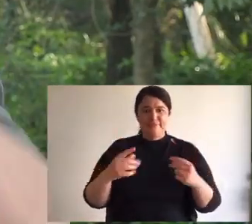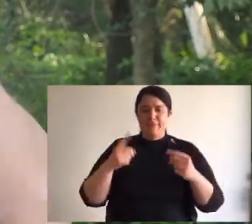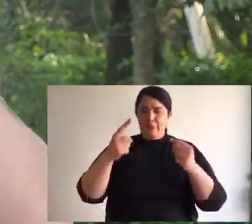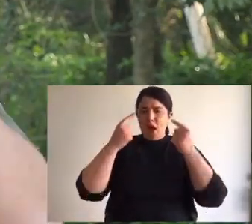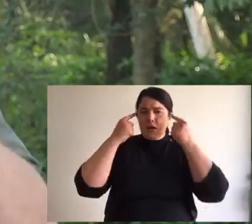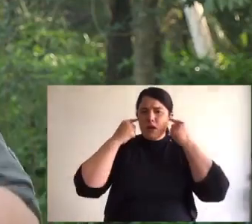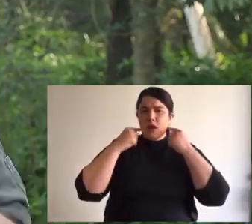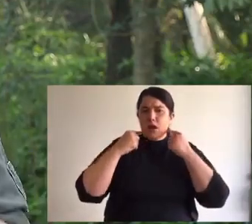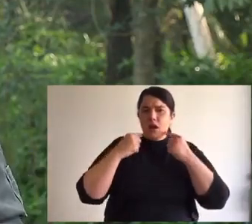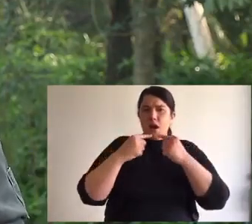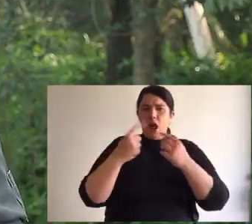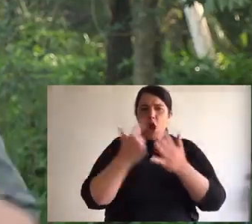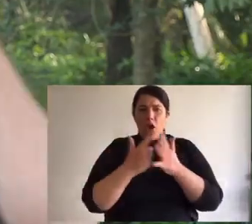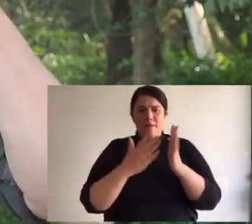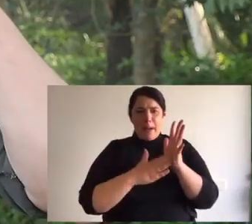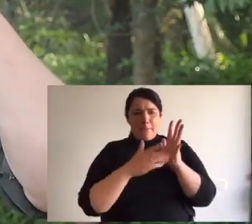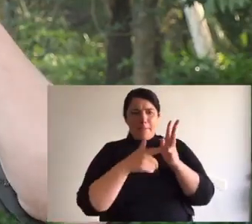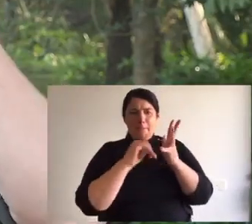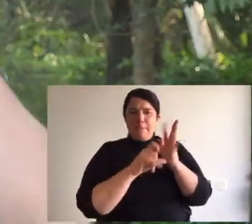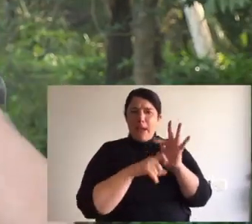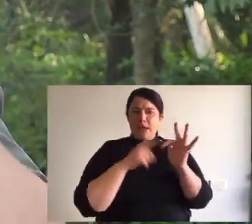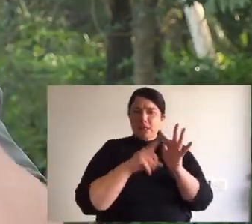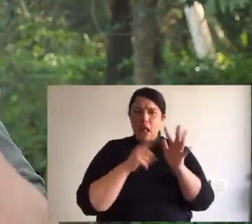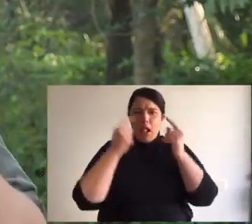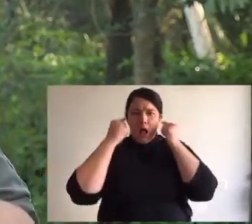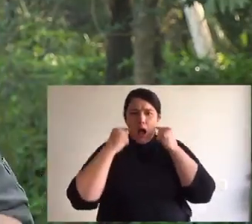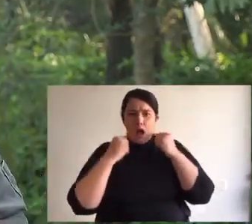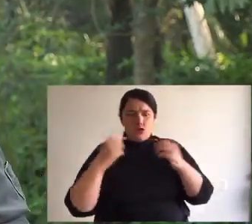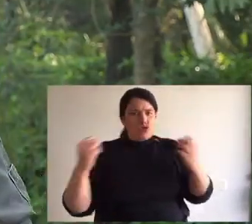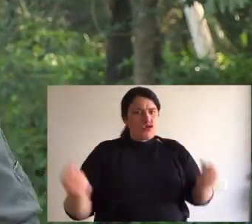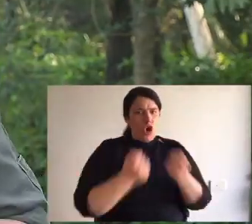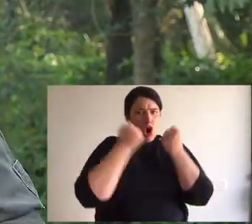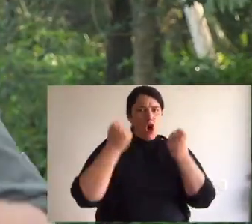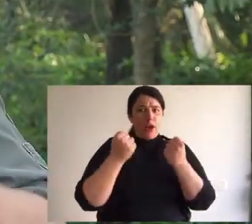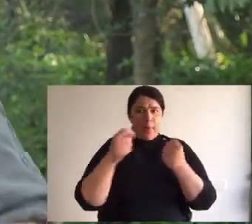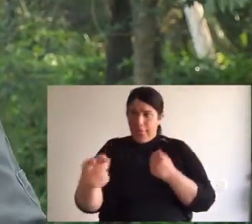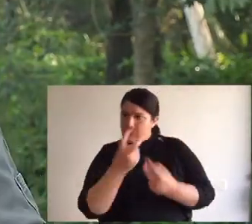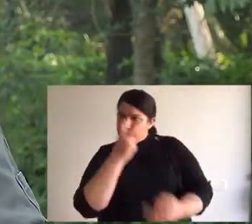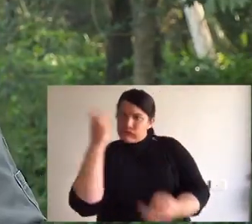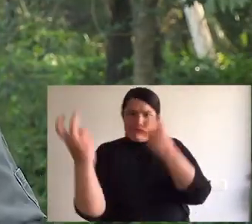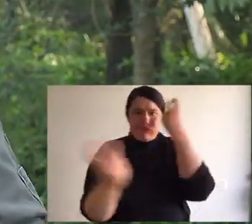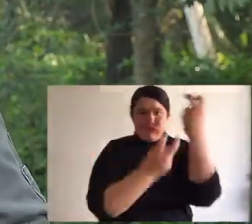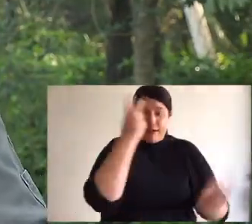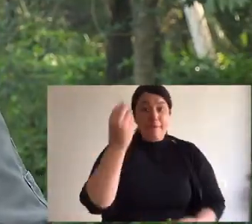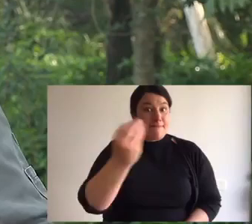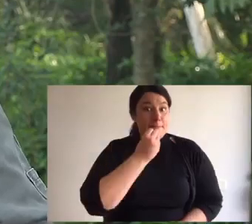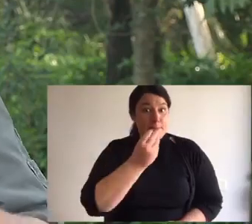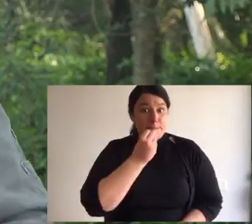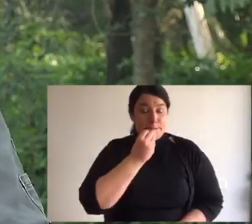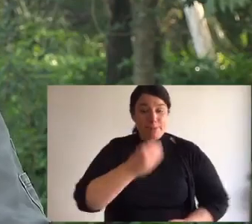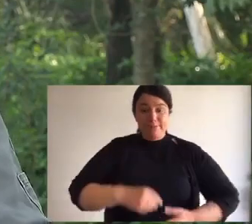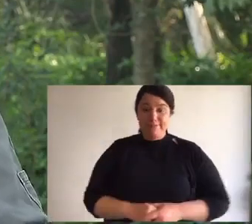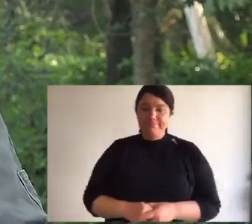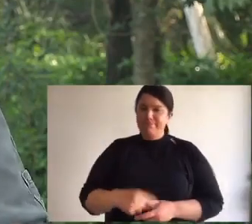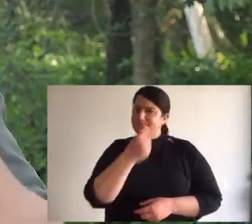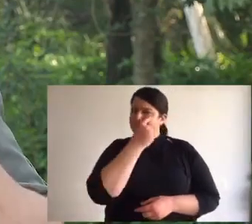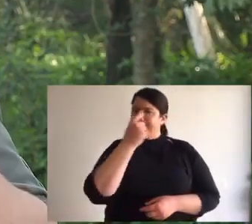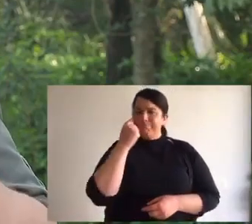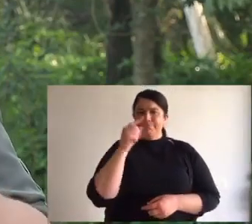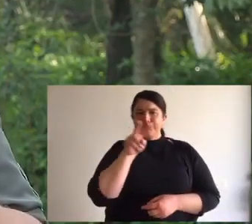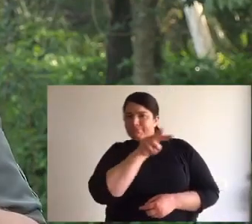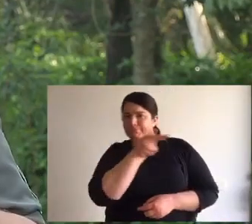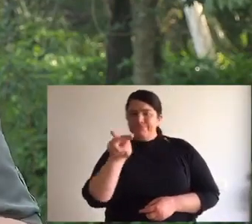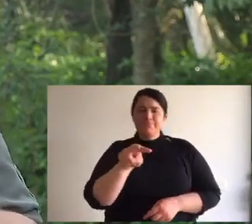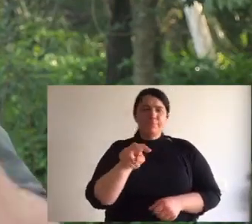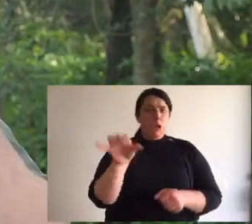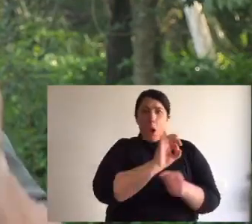and it's got an enormous skull but lots of muscle around that skull with a really strong jaw. They are active hunters. Now